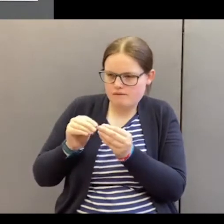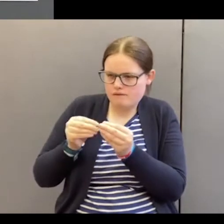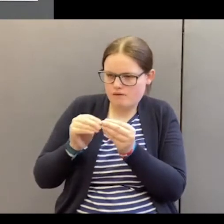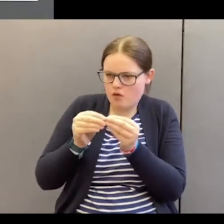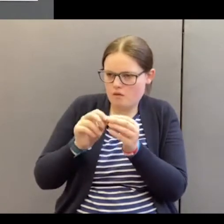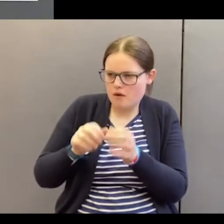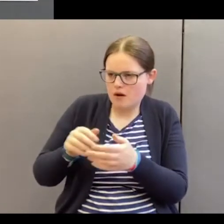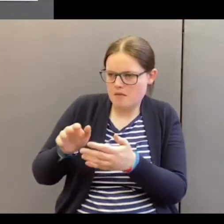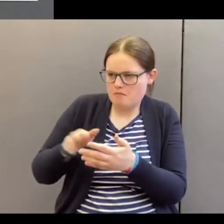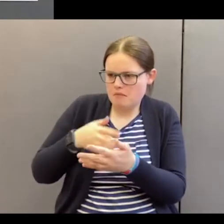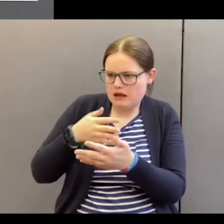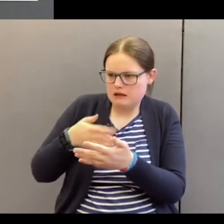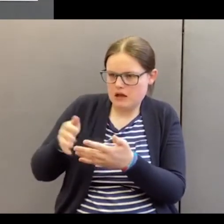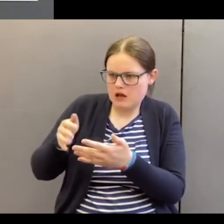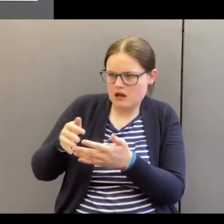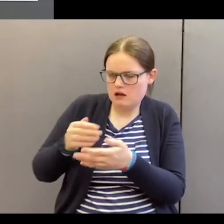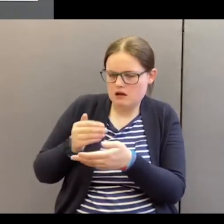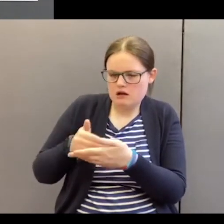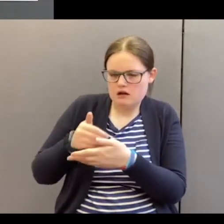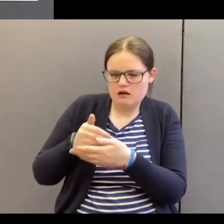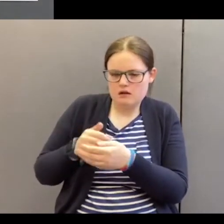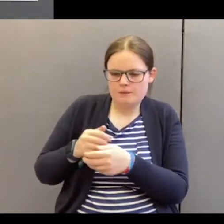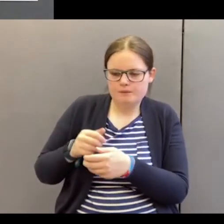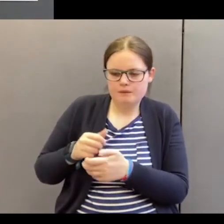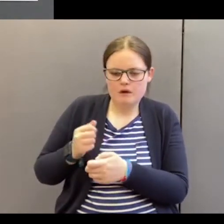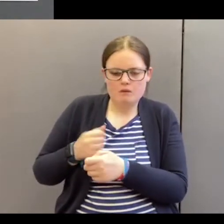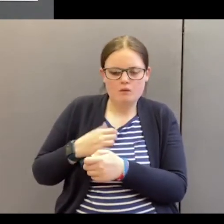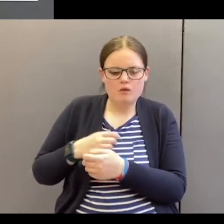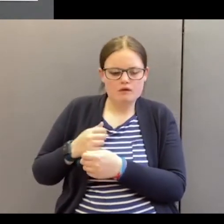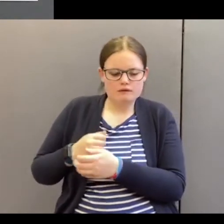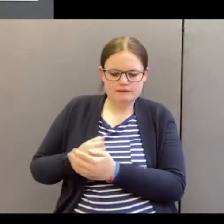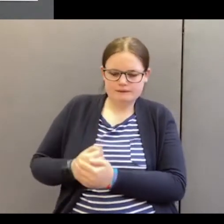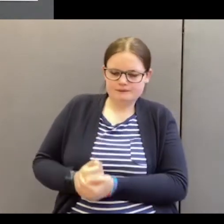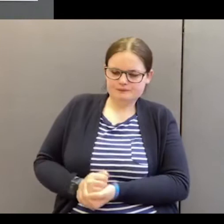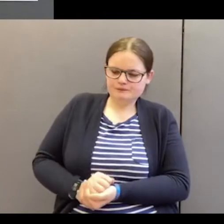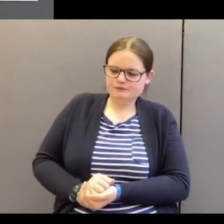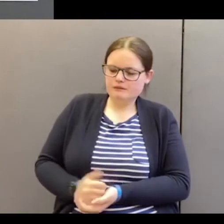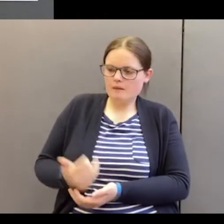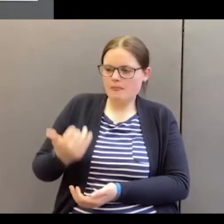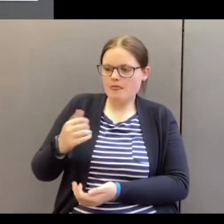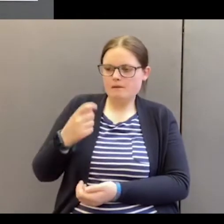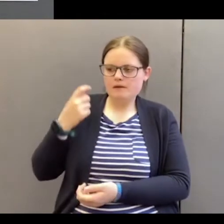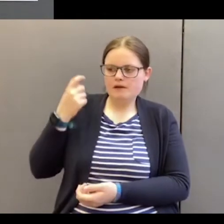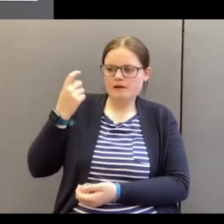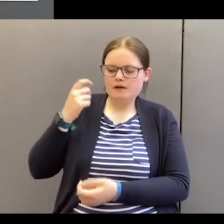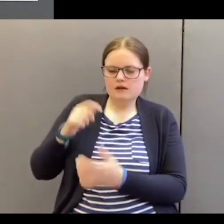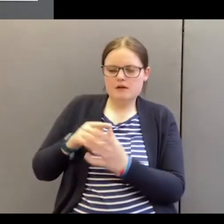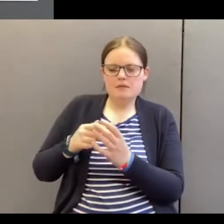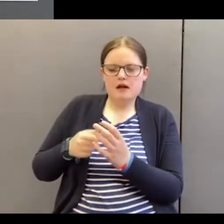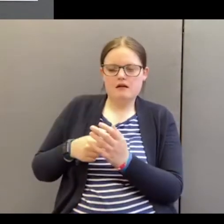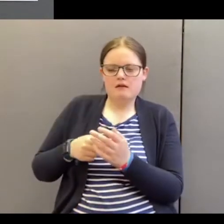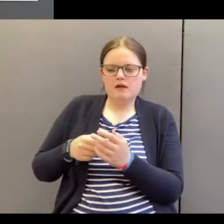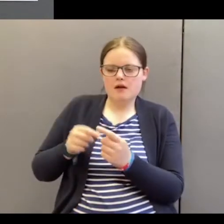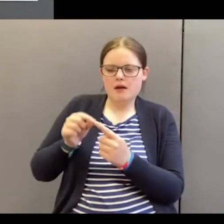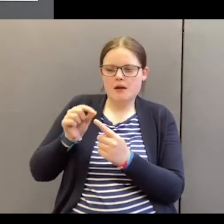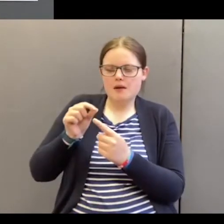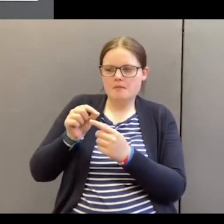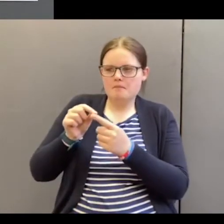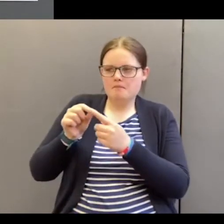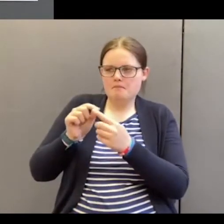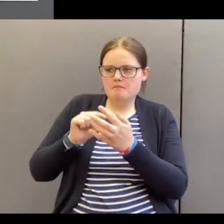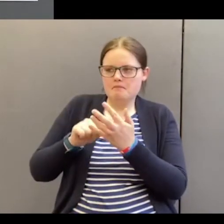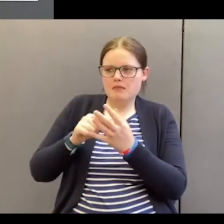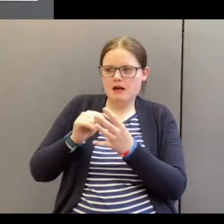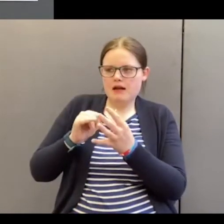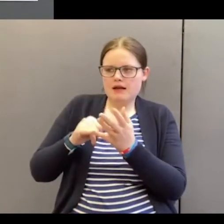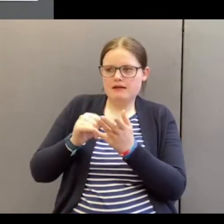pattern that was intended for it. Maybe we can think of plasticine. I don't know whether we use